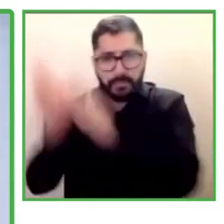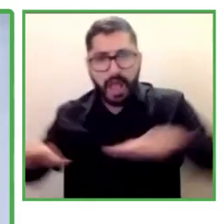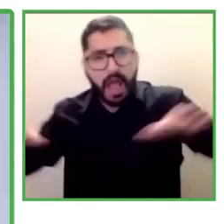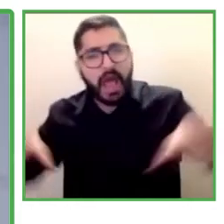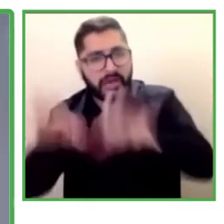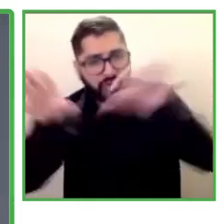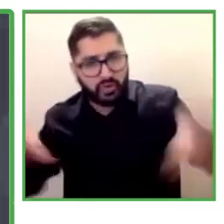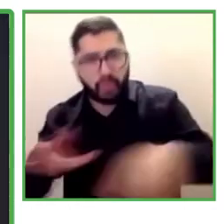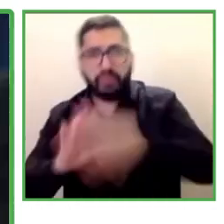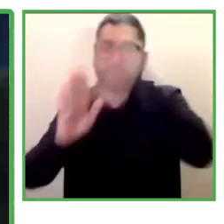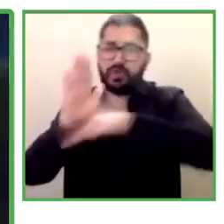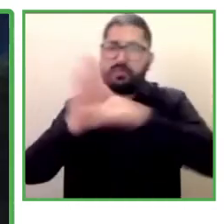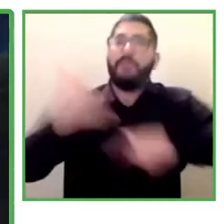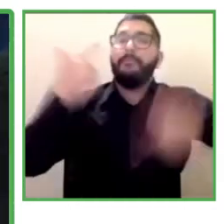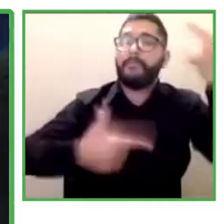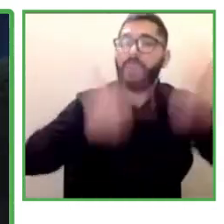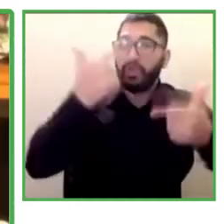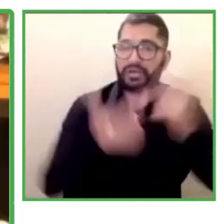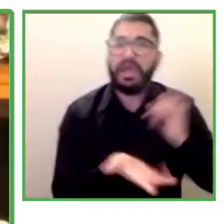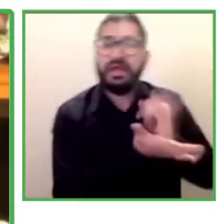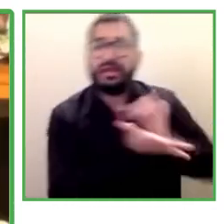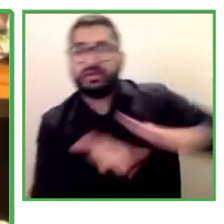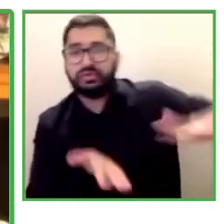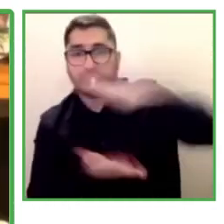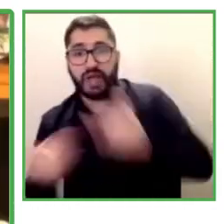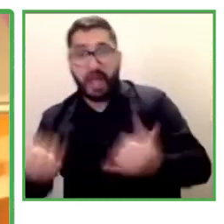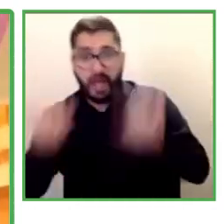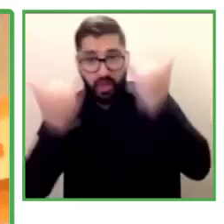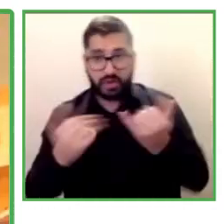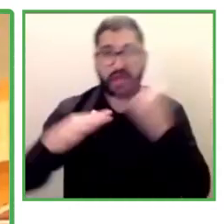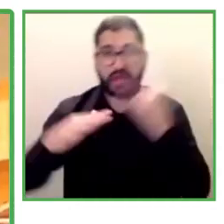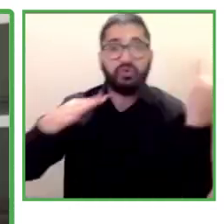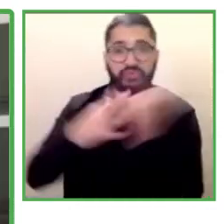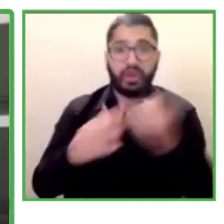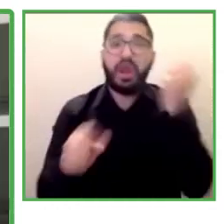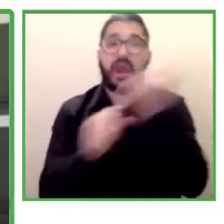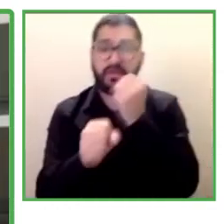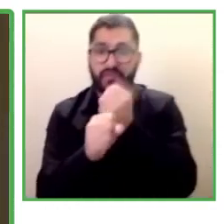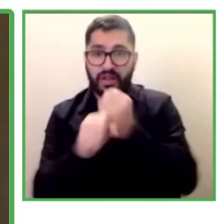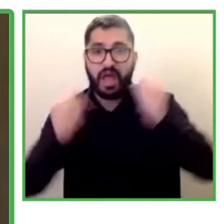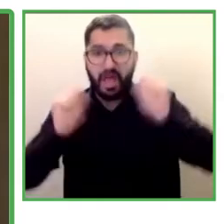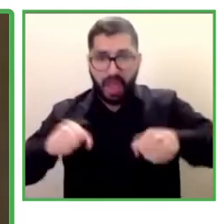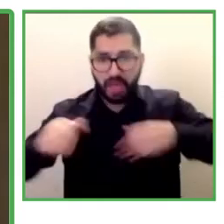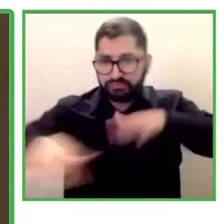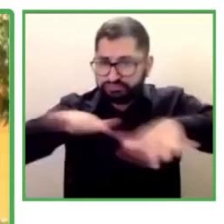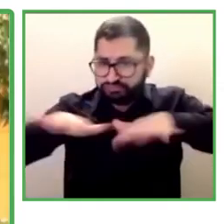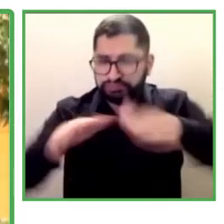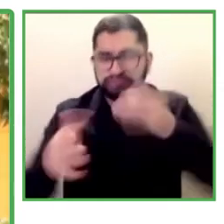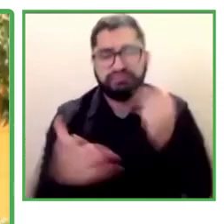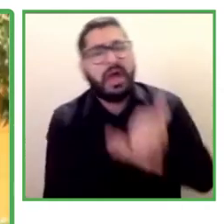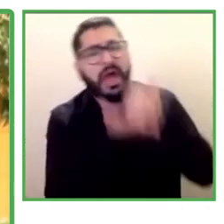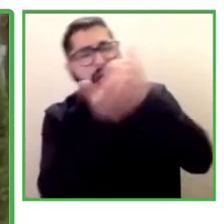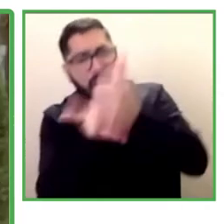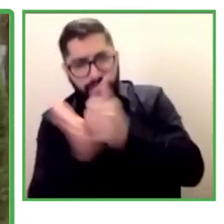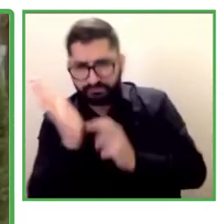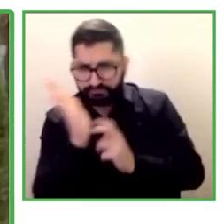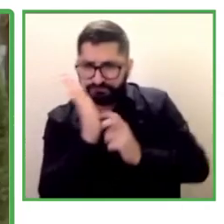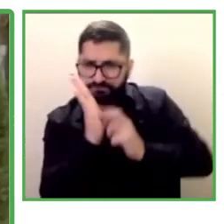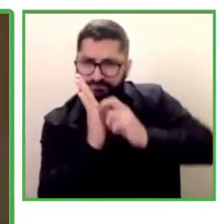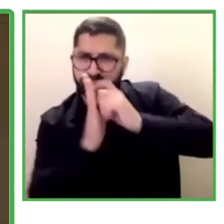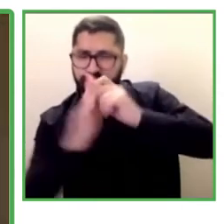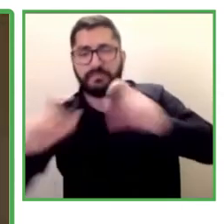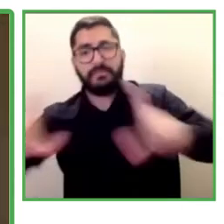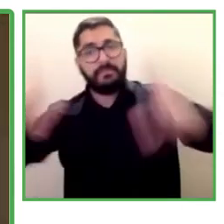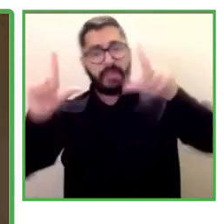institutional policies for work inclusion. These actions have had an impact